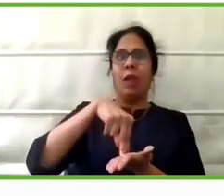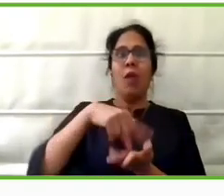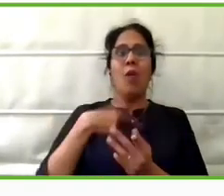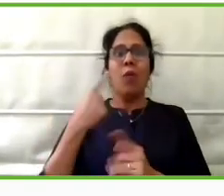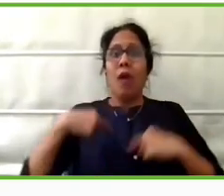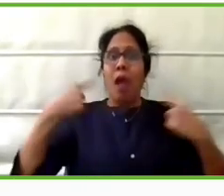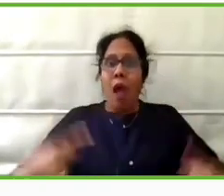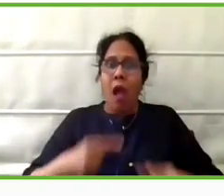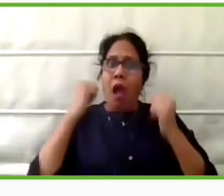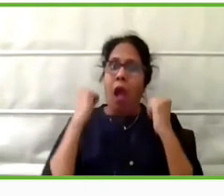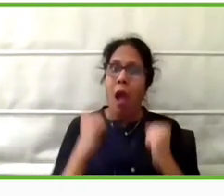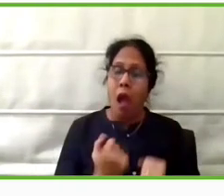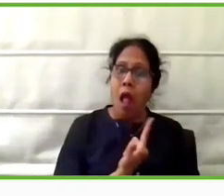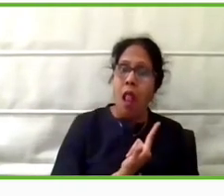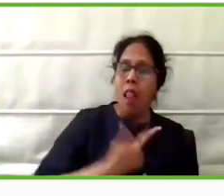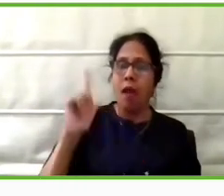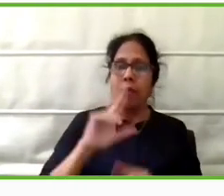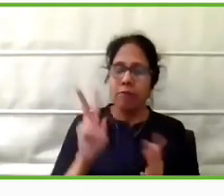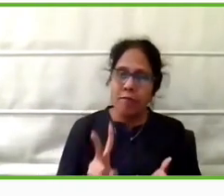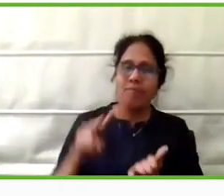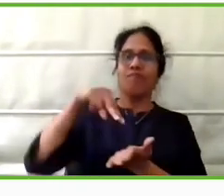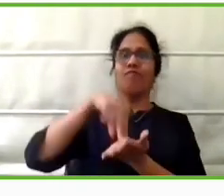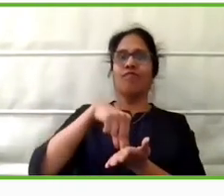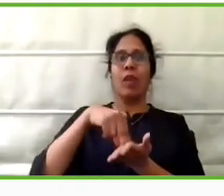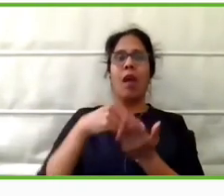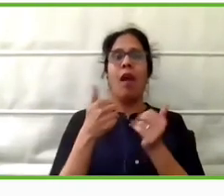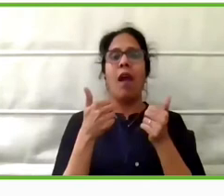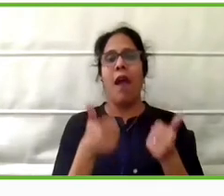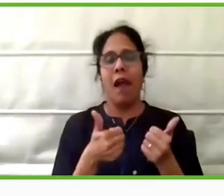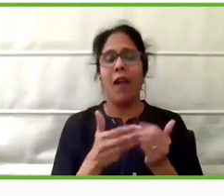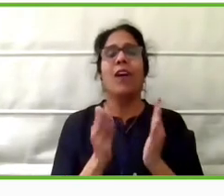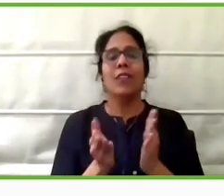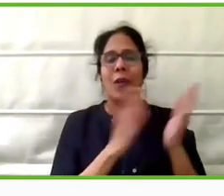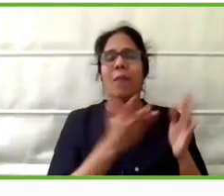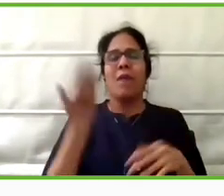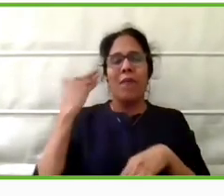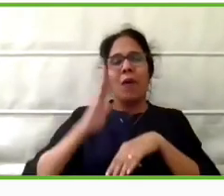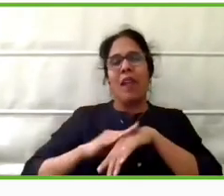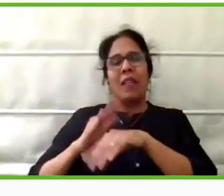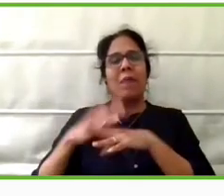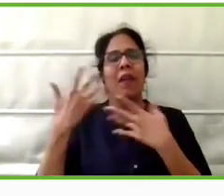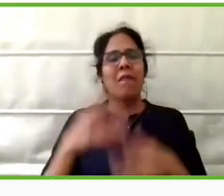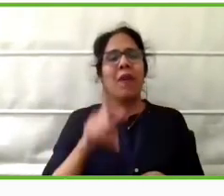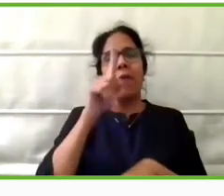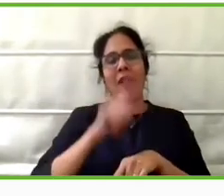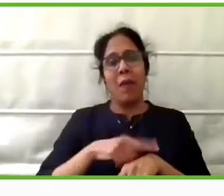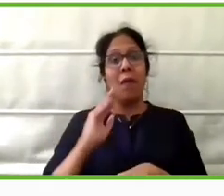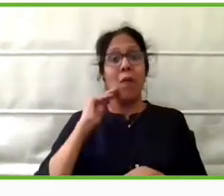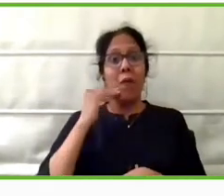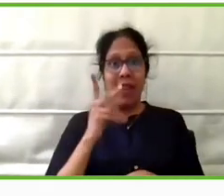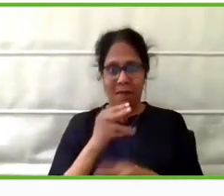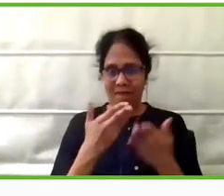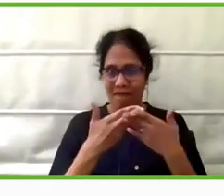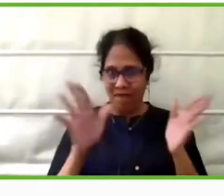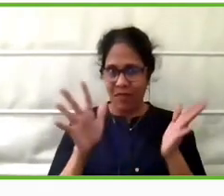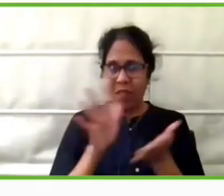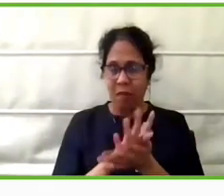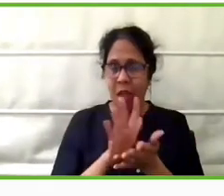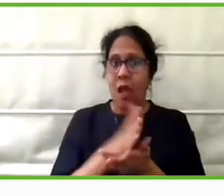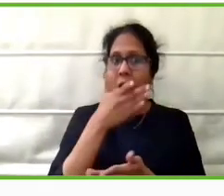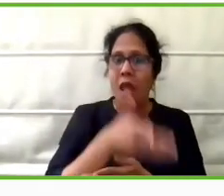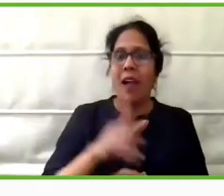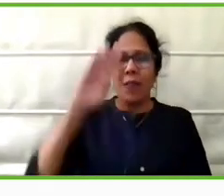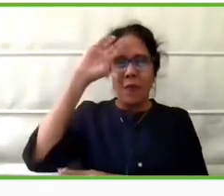users. One of the most moving moments, the usage of Arise, was during the launch when we played the national anthem.